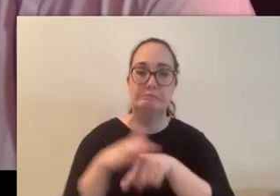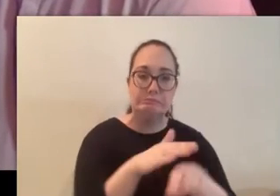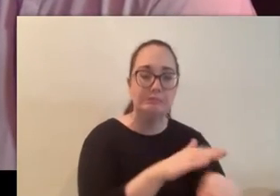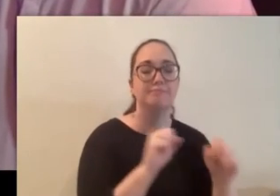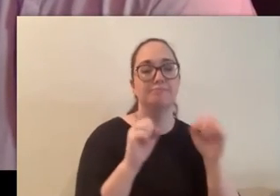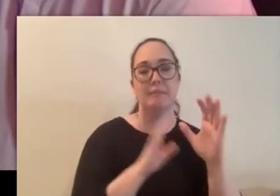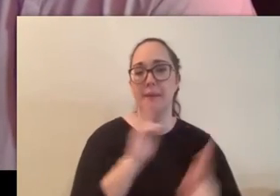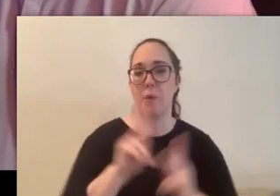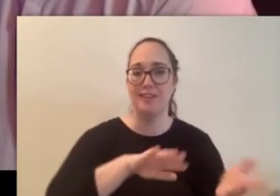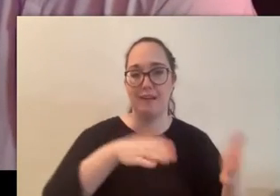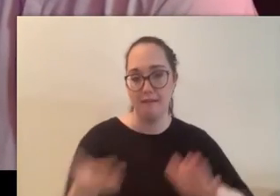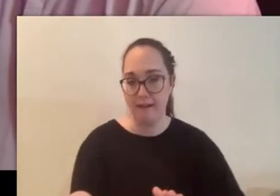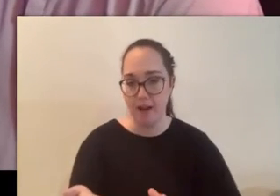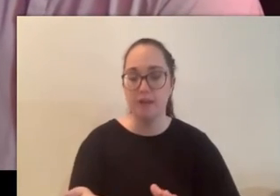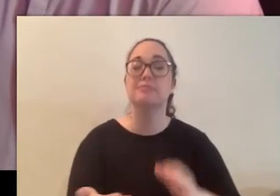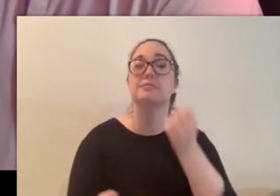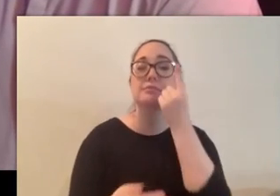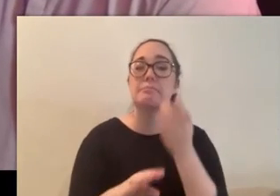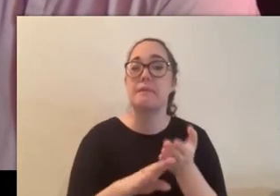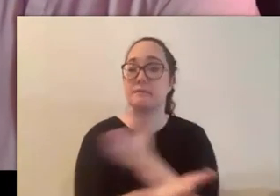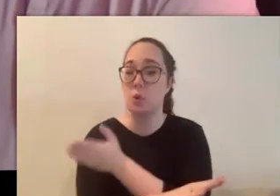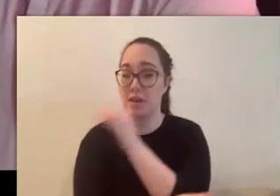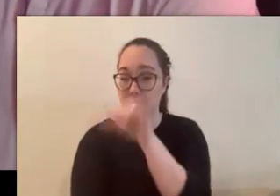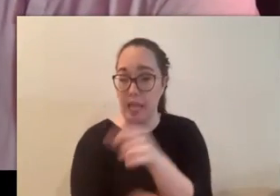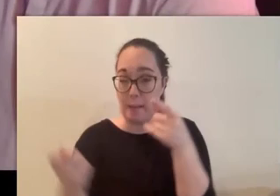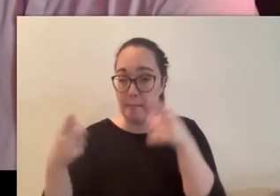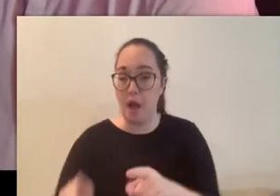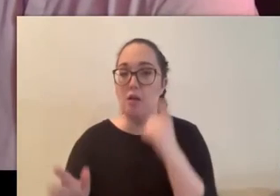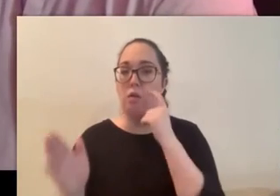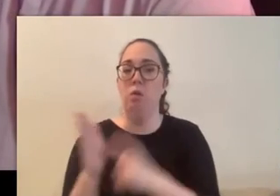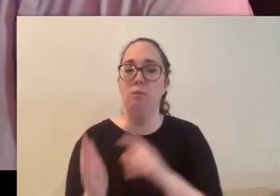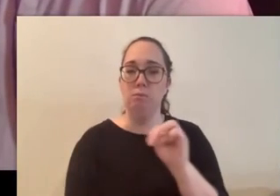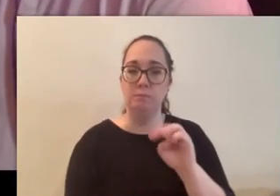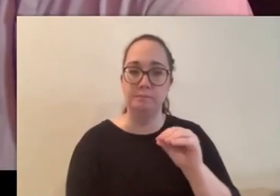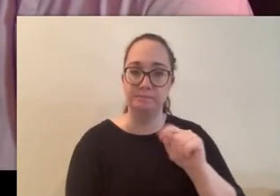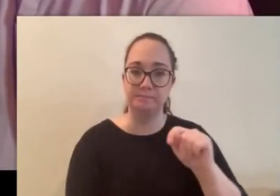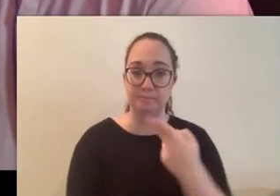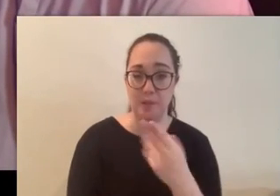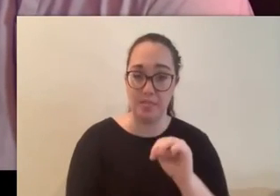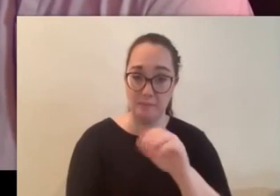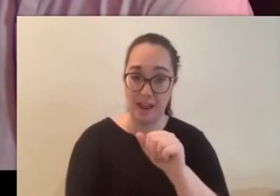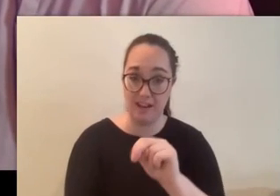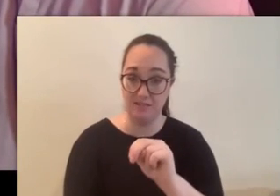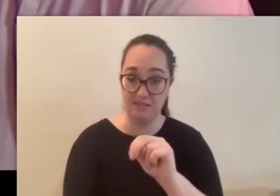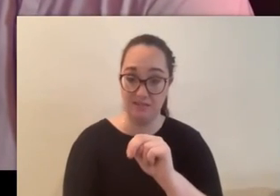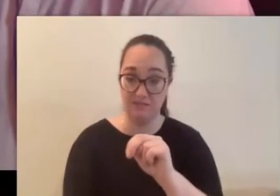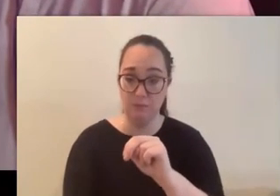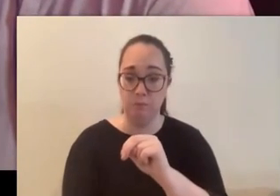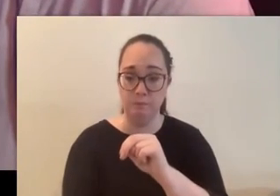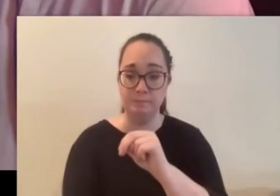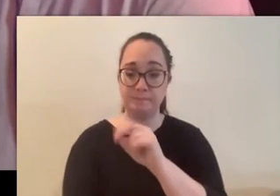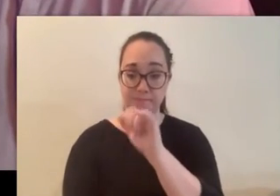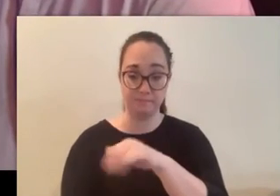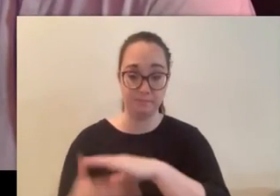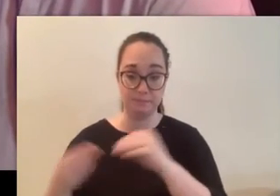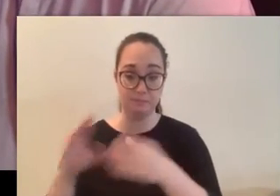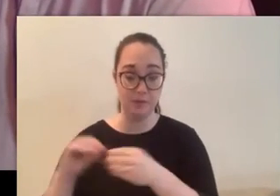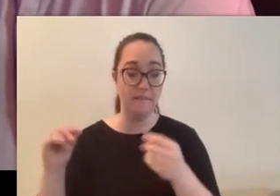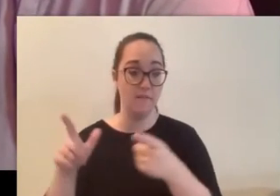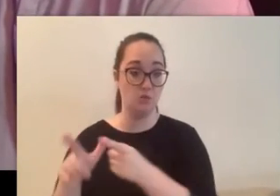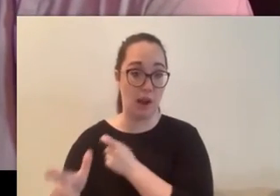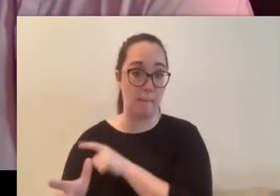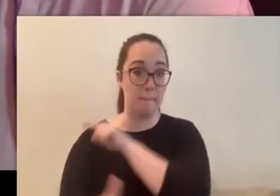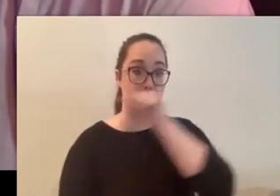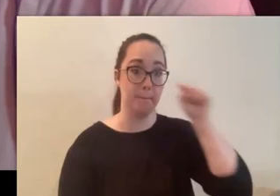wow so it's interesting like how that is probably was that taken from the banshee mythology of this harbinger to alert